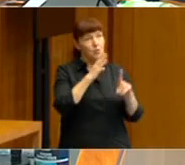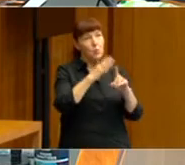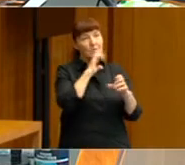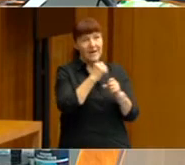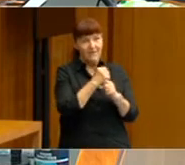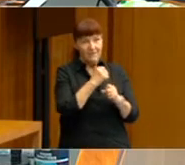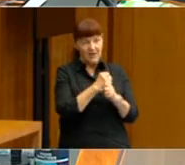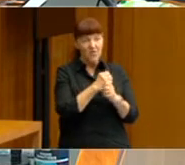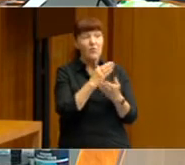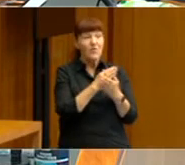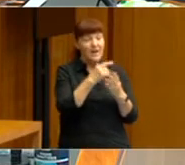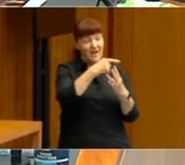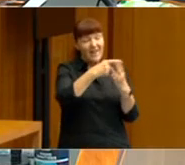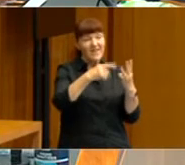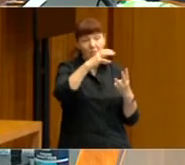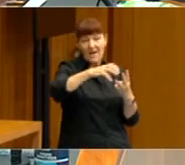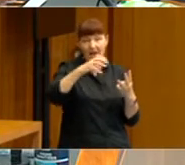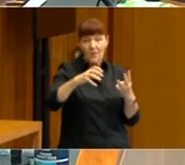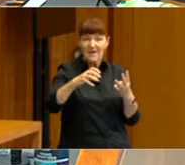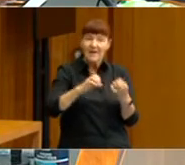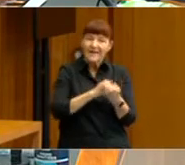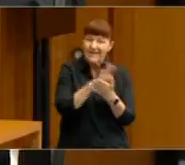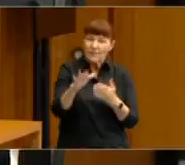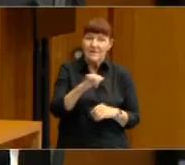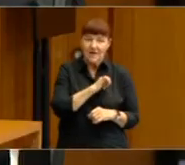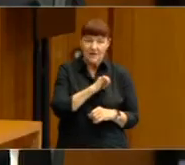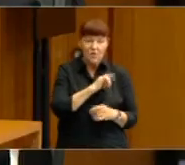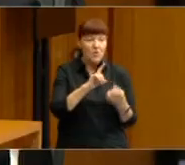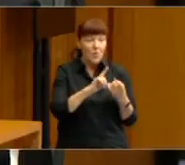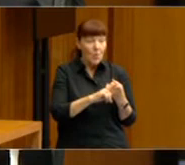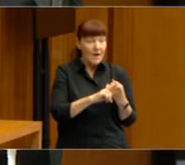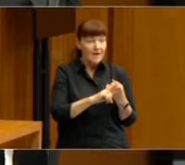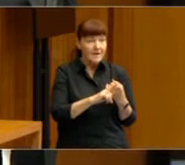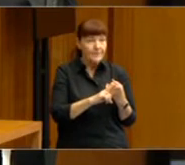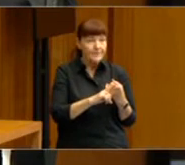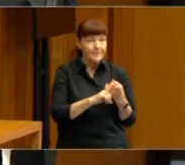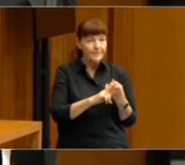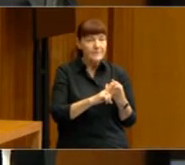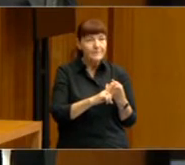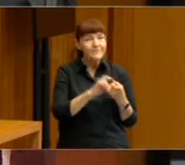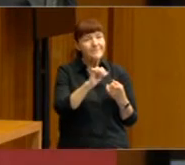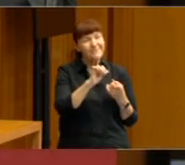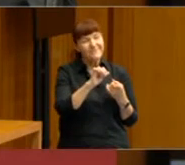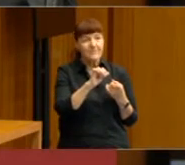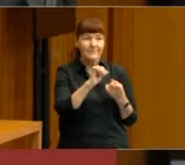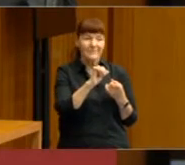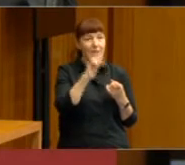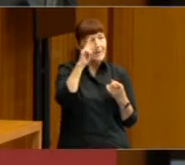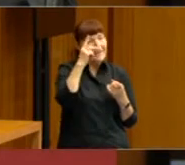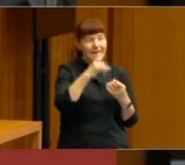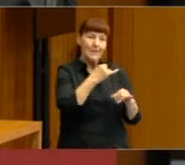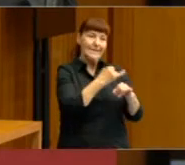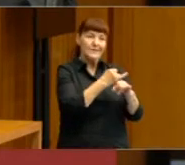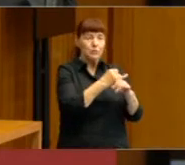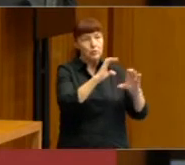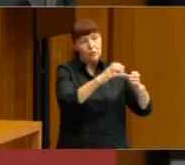areas that can influence these attitudes. One is the nature of political institutions. The